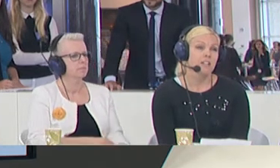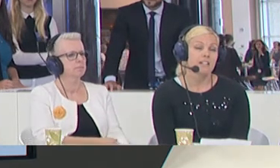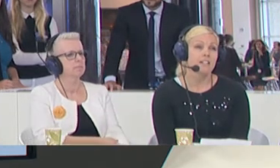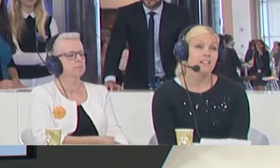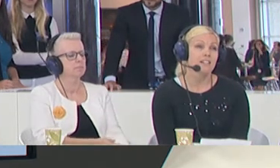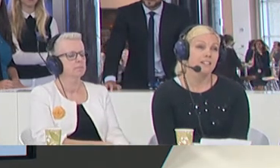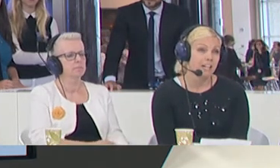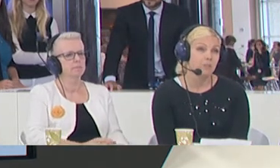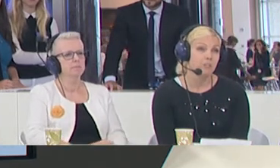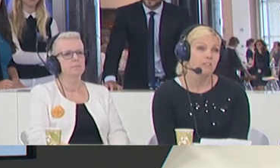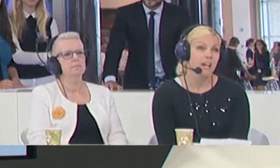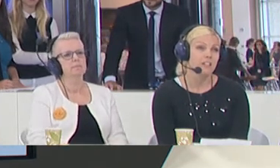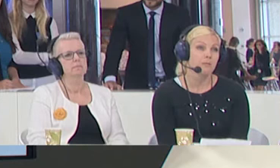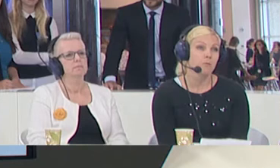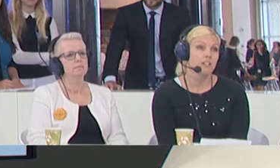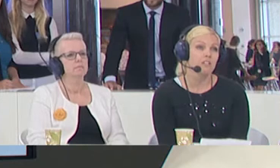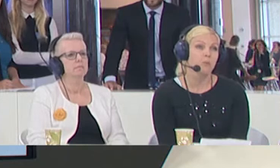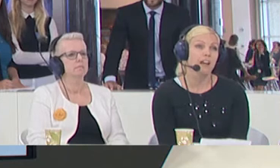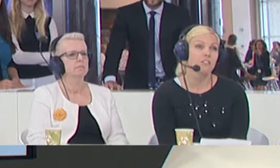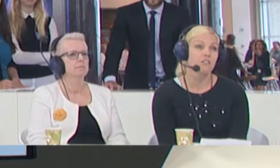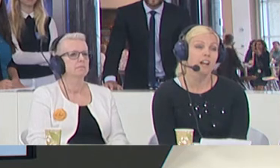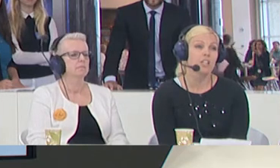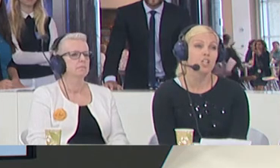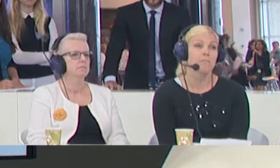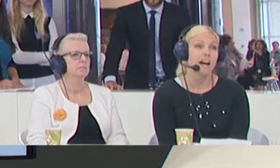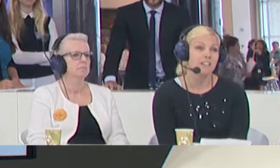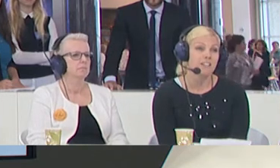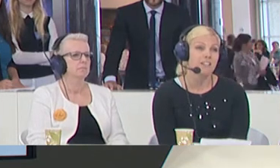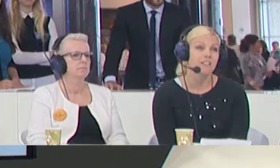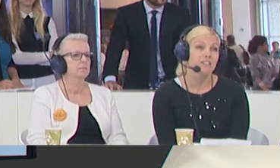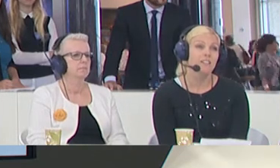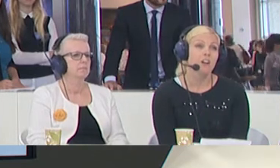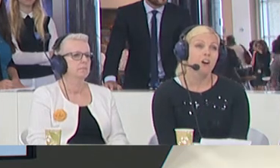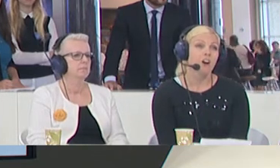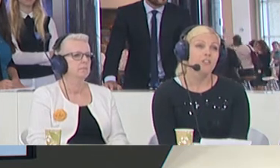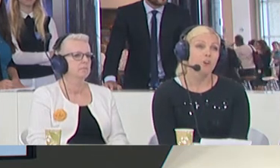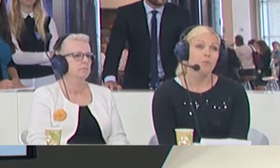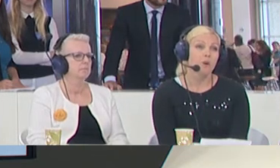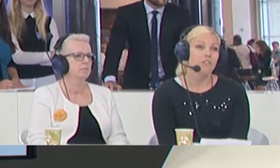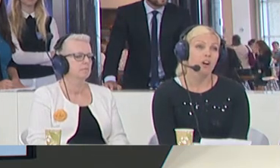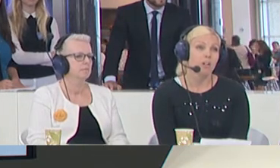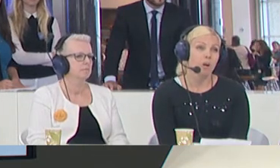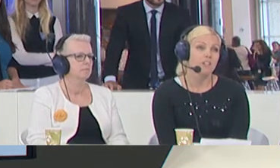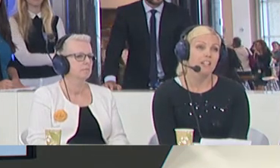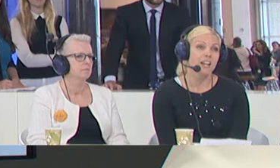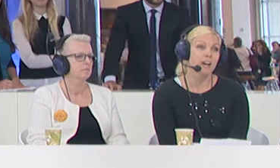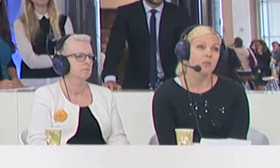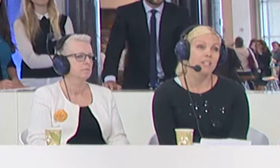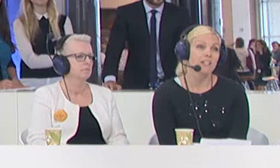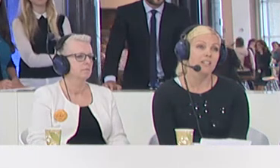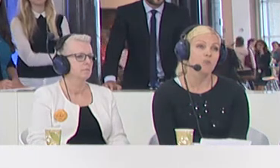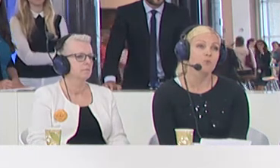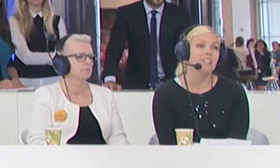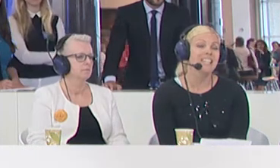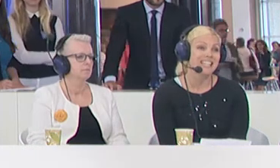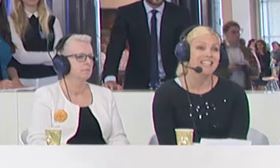It's not sustainable at this point. So we have to find a good balance. Also, one of the hard parts is how do we